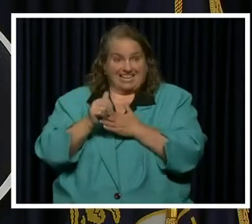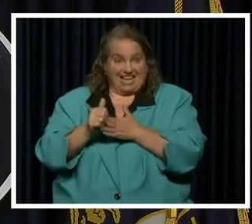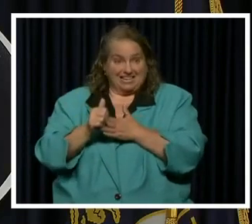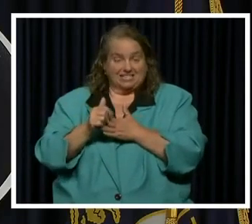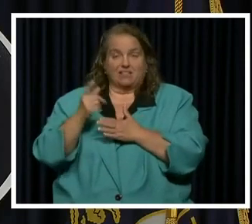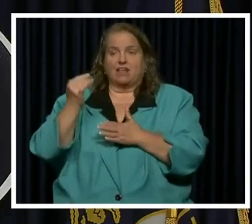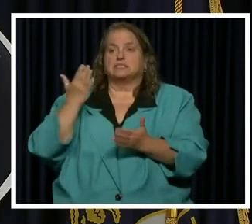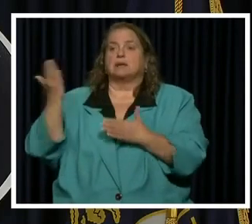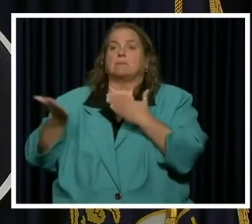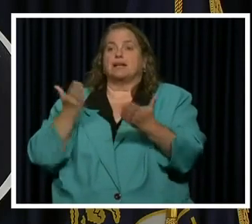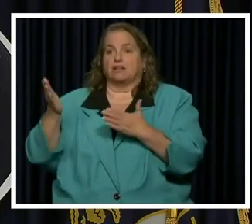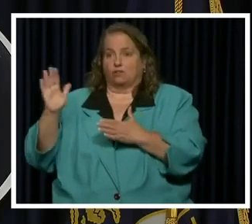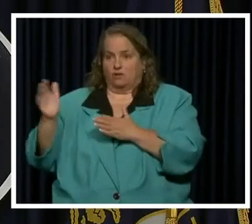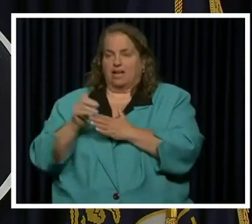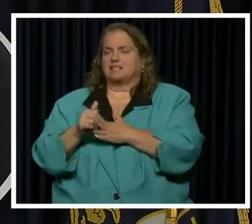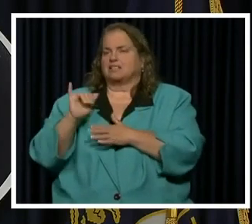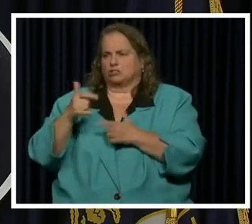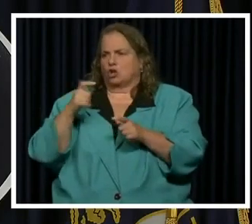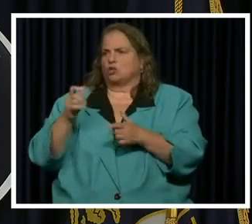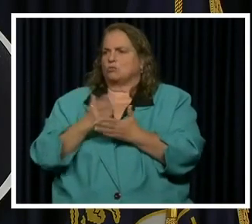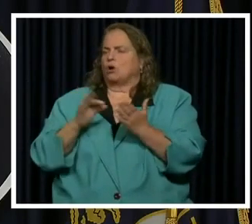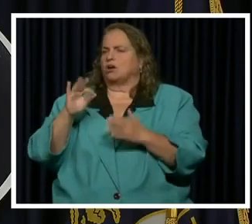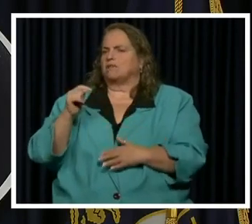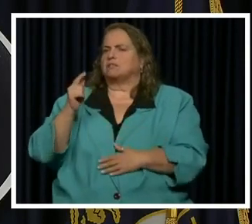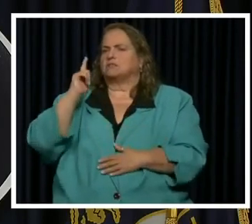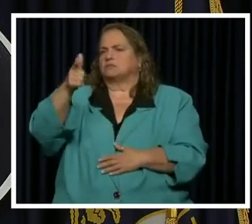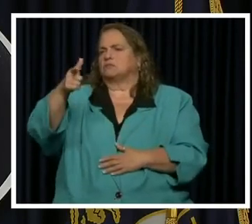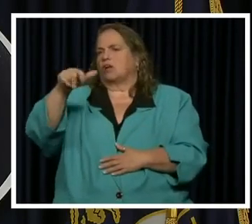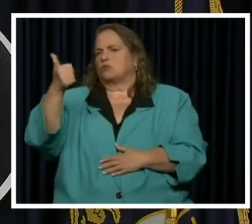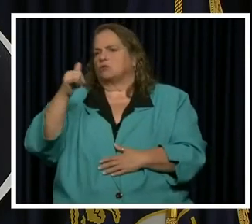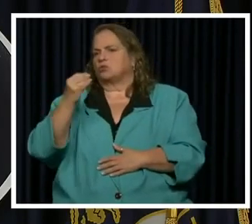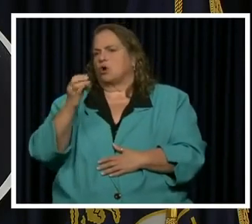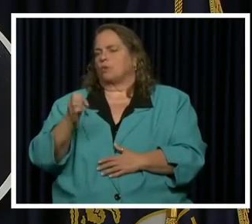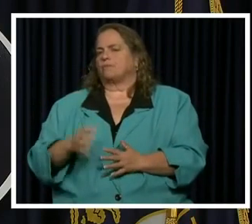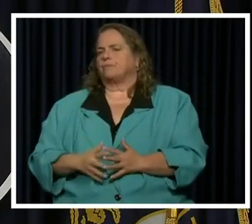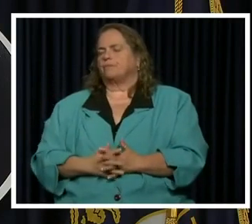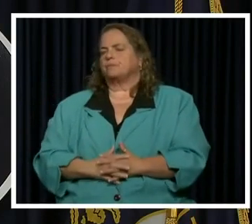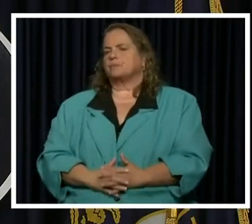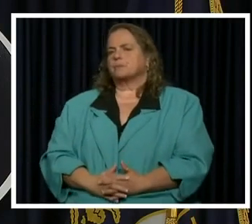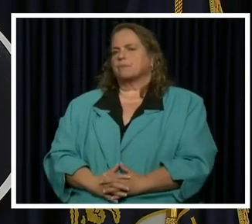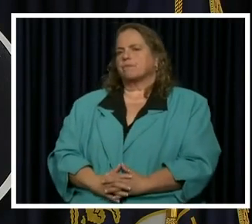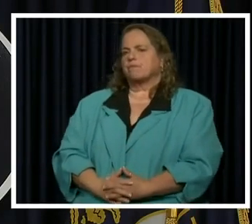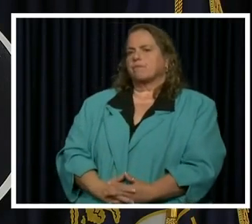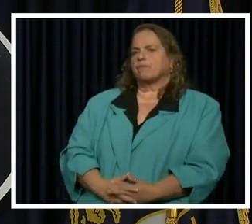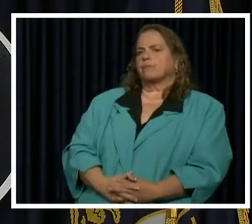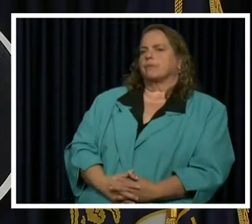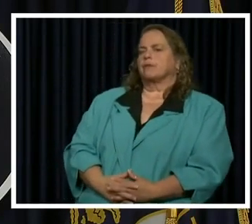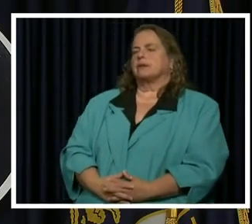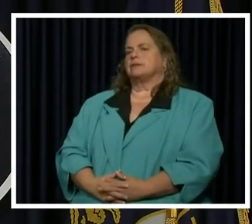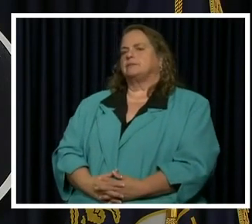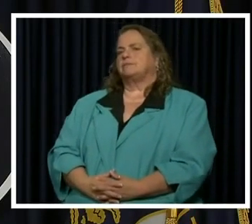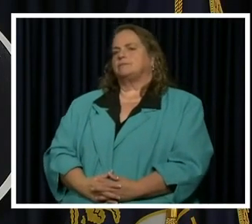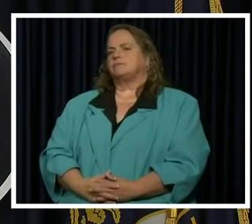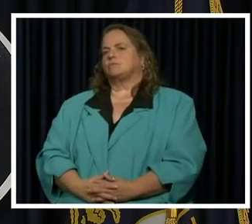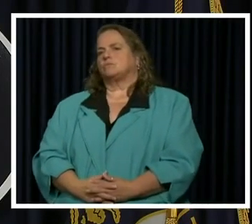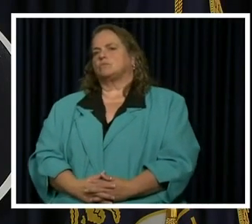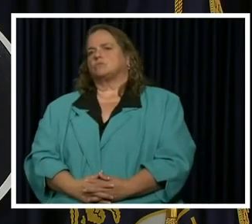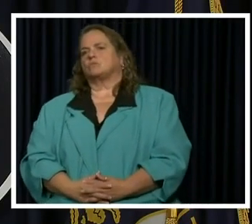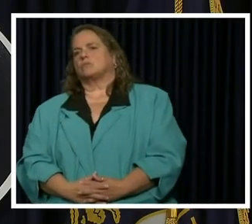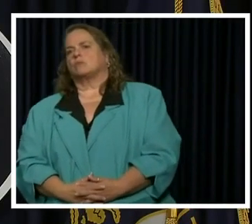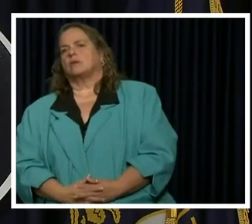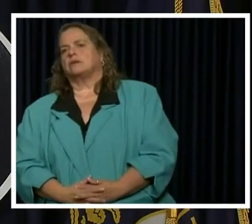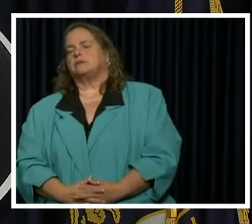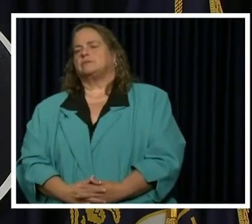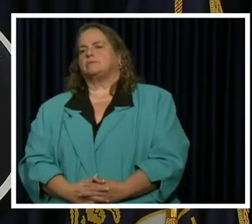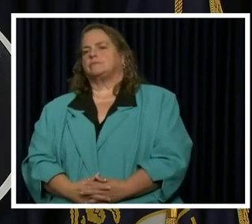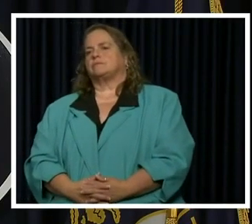they submitted a lot of that, that'll be a large part of it. Other Joe. Can restaurants use reusable tablecloths